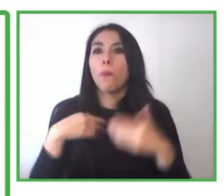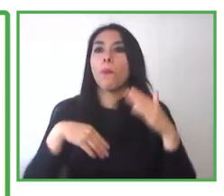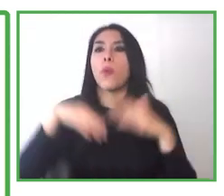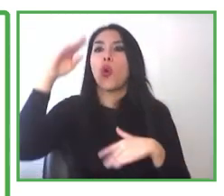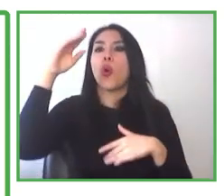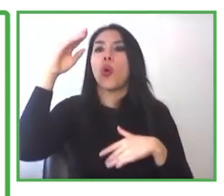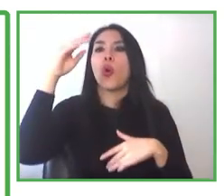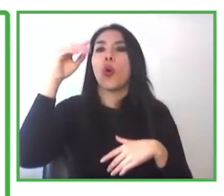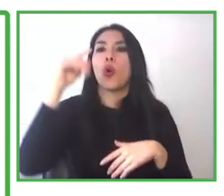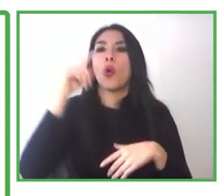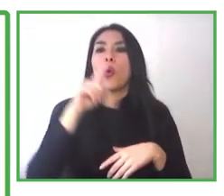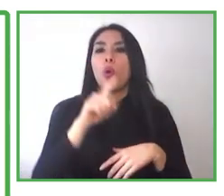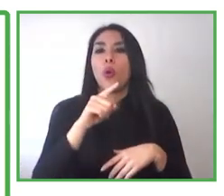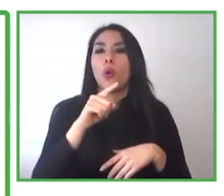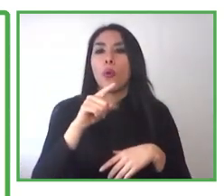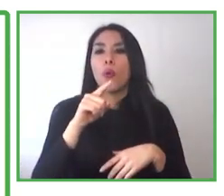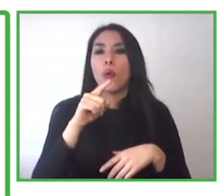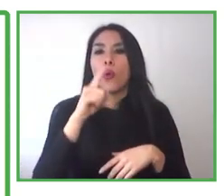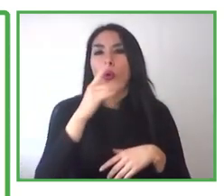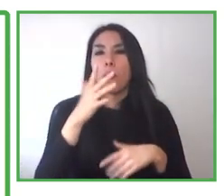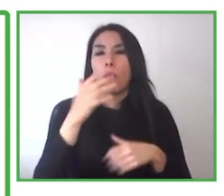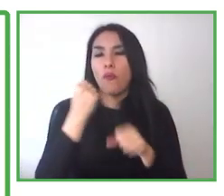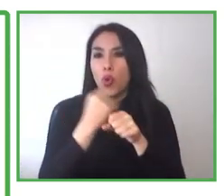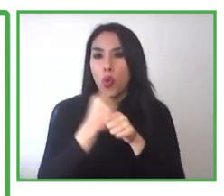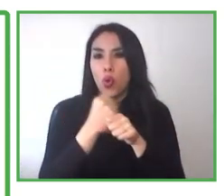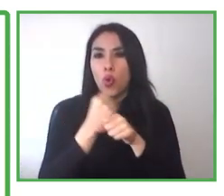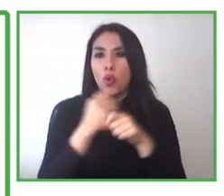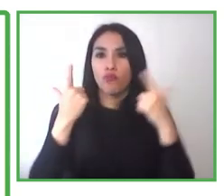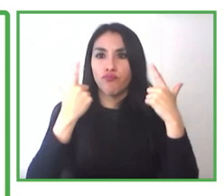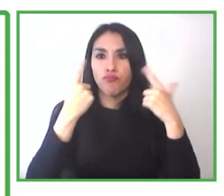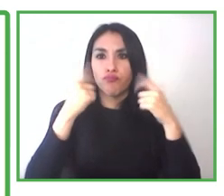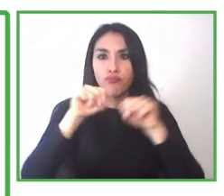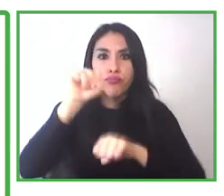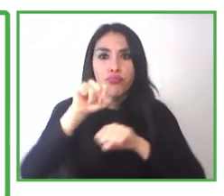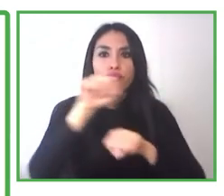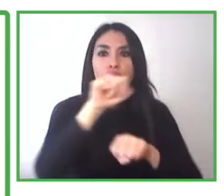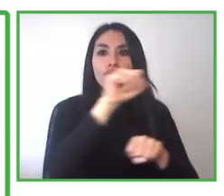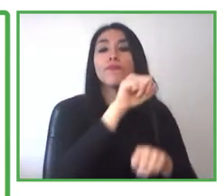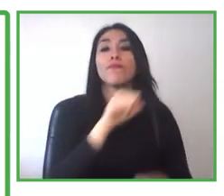135,000 certified workers, where nearly 36% are women,